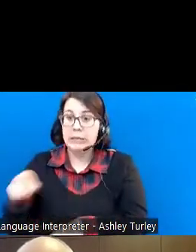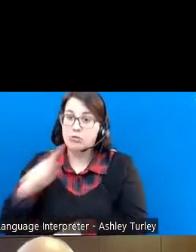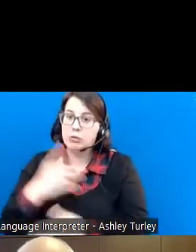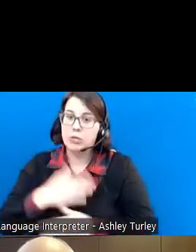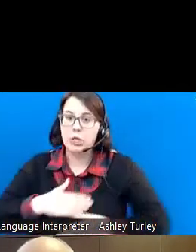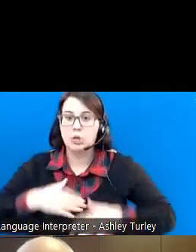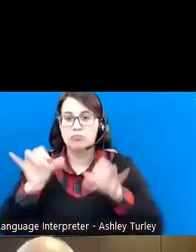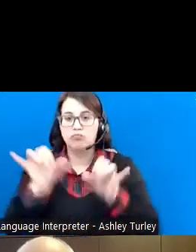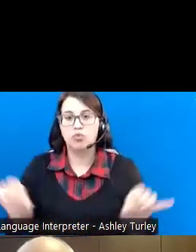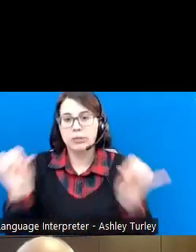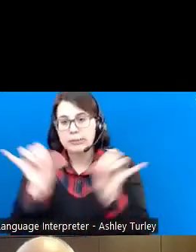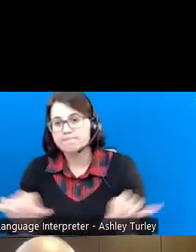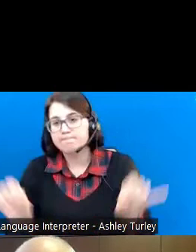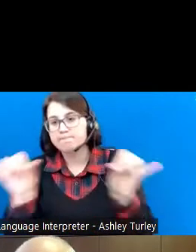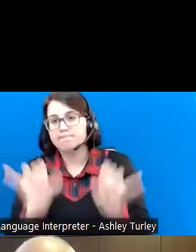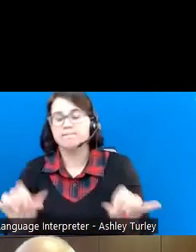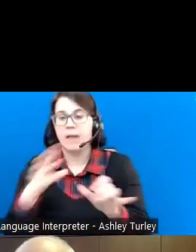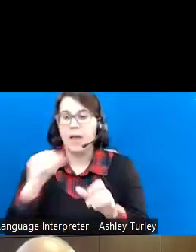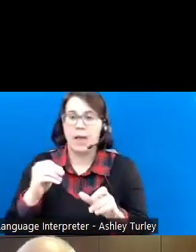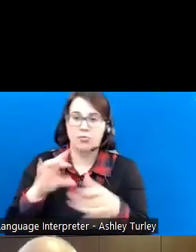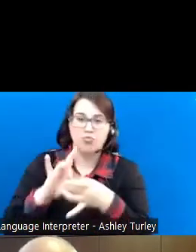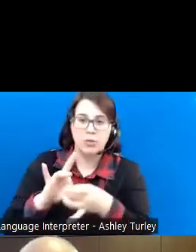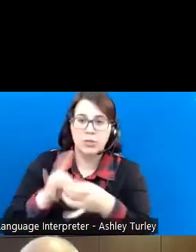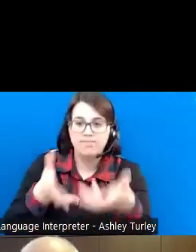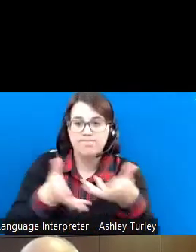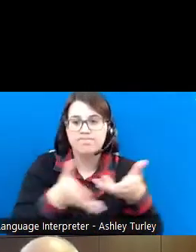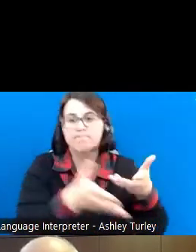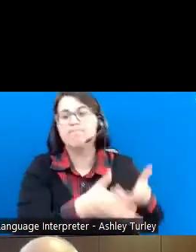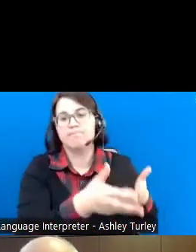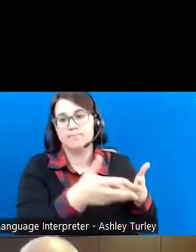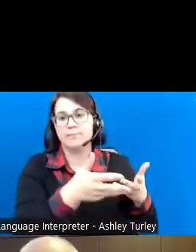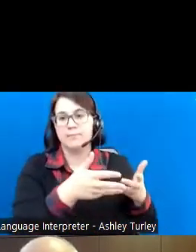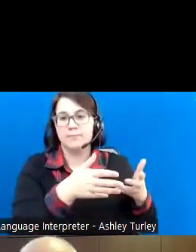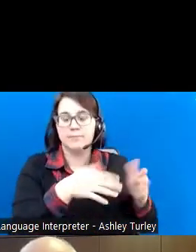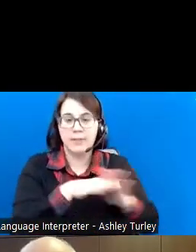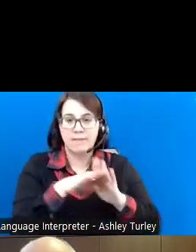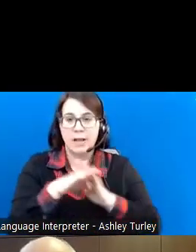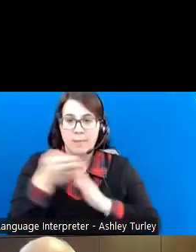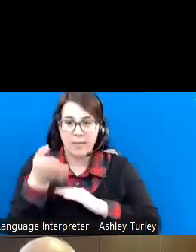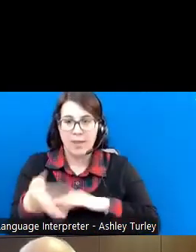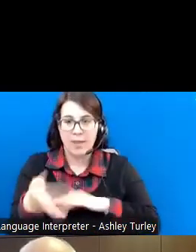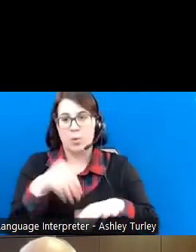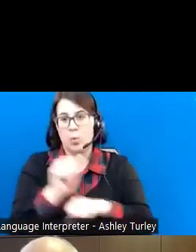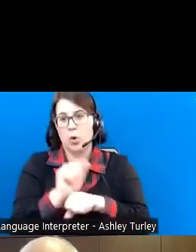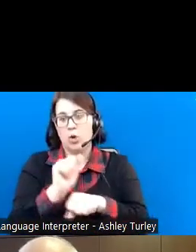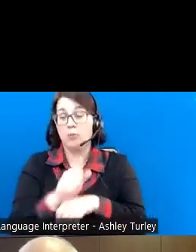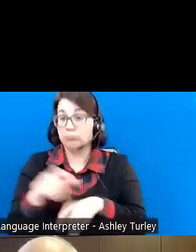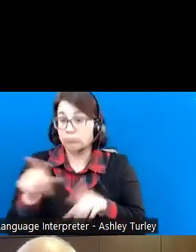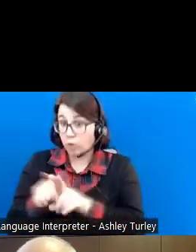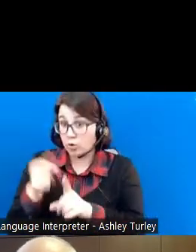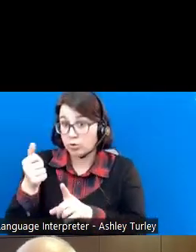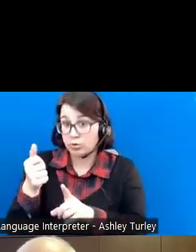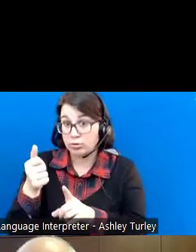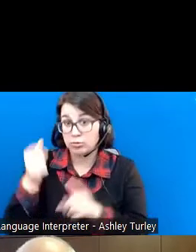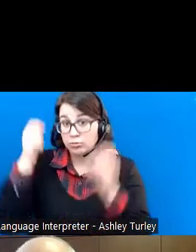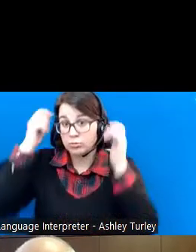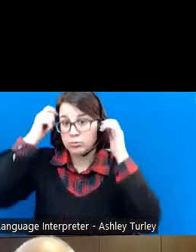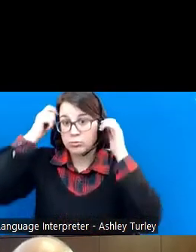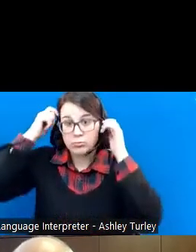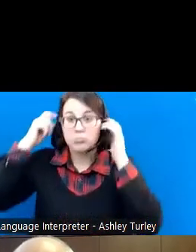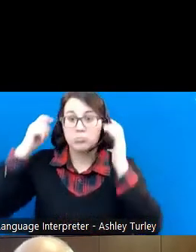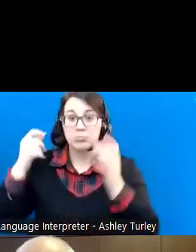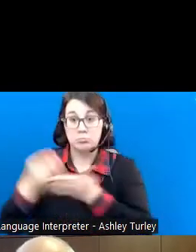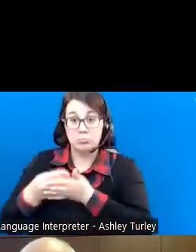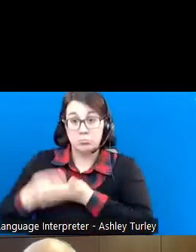the Relationships being built on the job site. He's also amassed some material